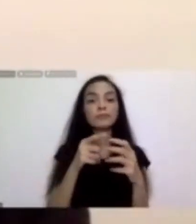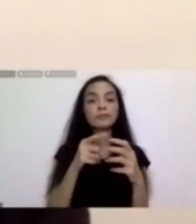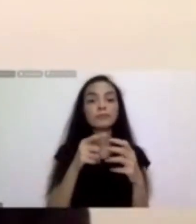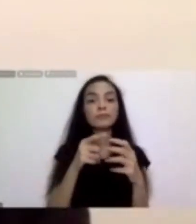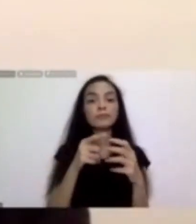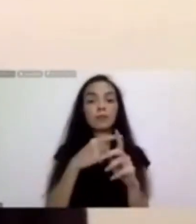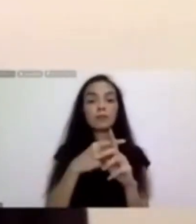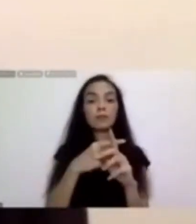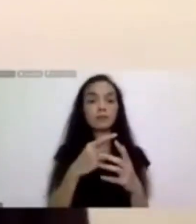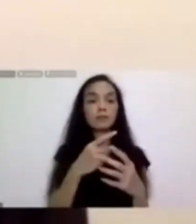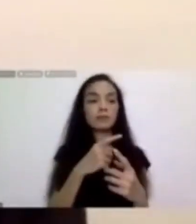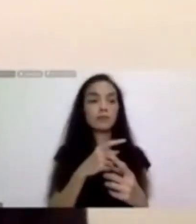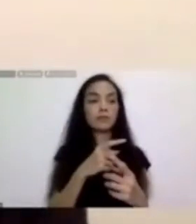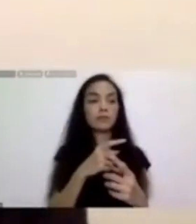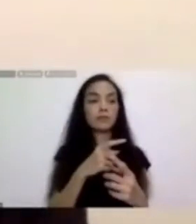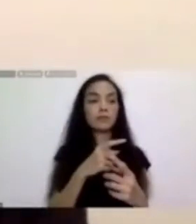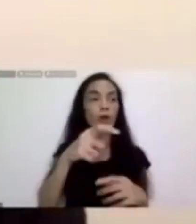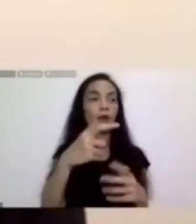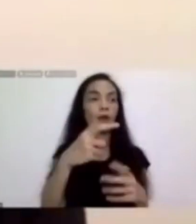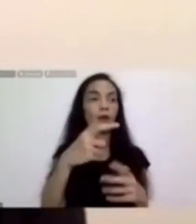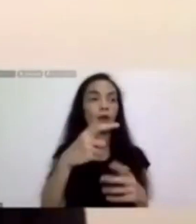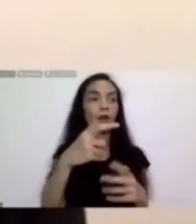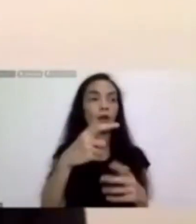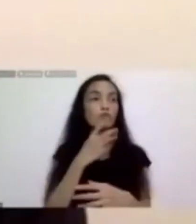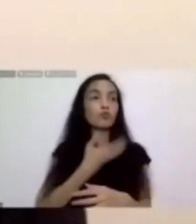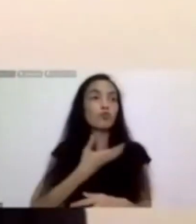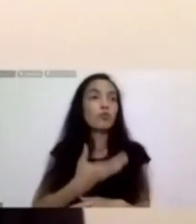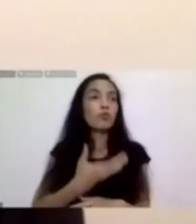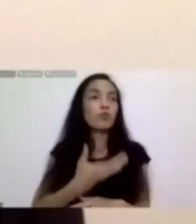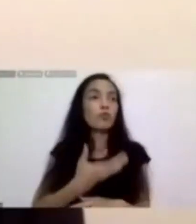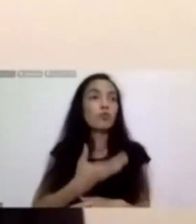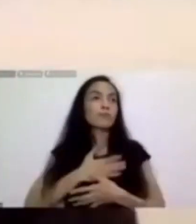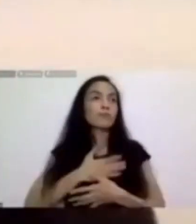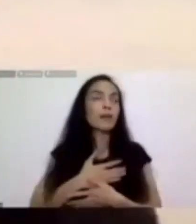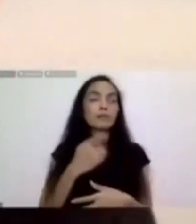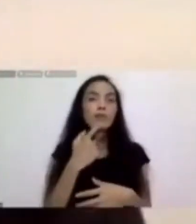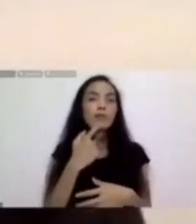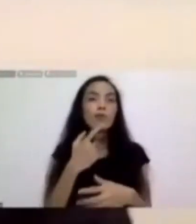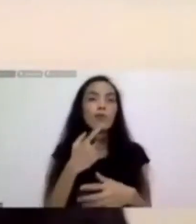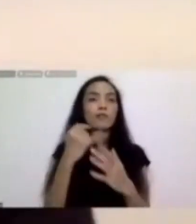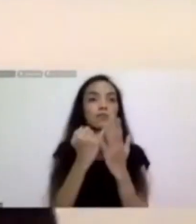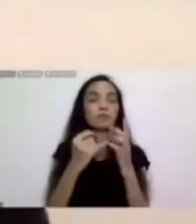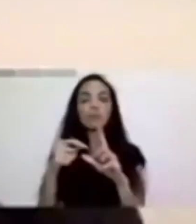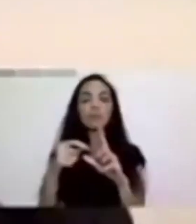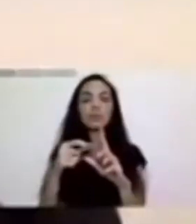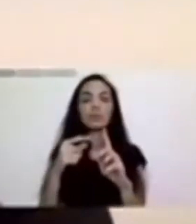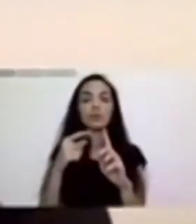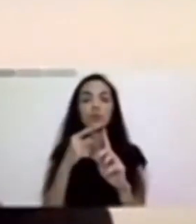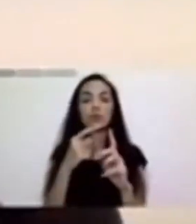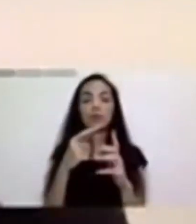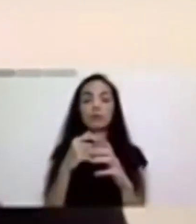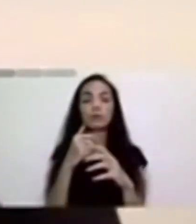public art and the role it can play in the formation and sustainability of discursive and progressive